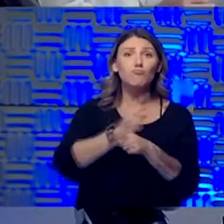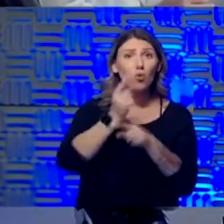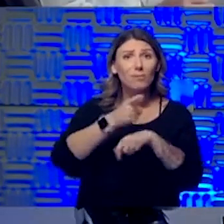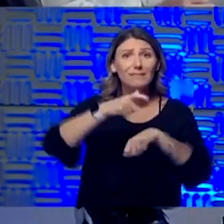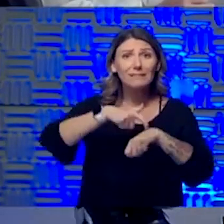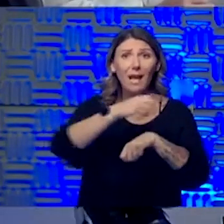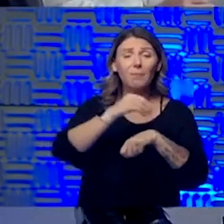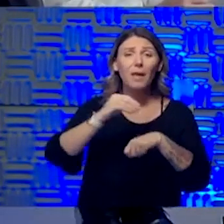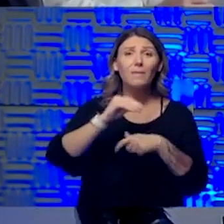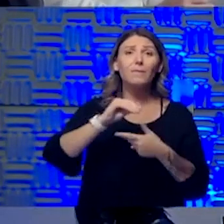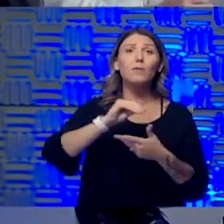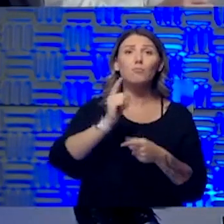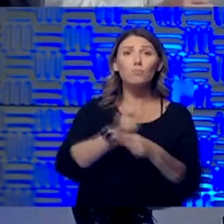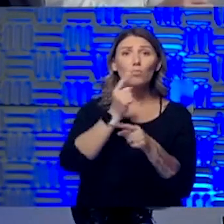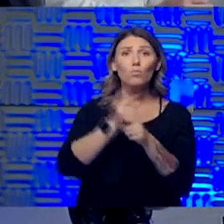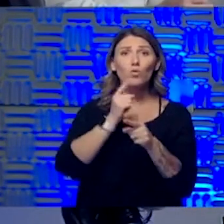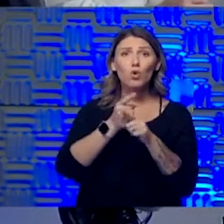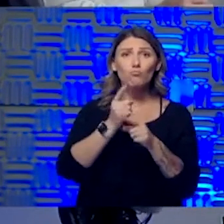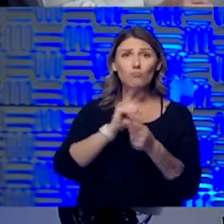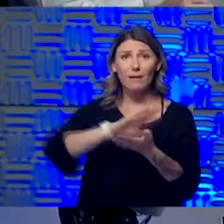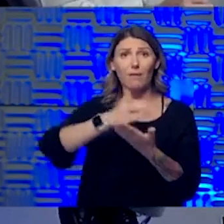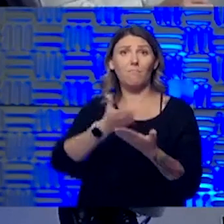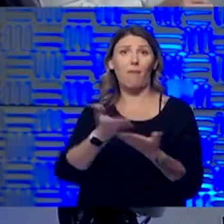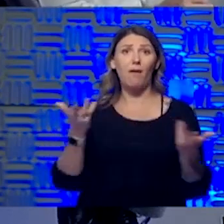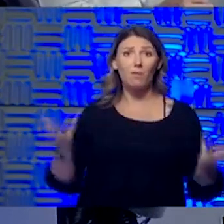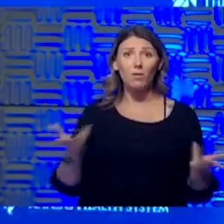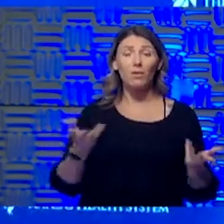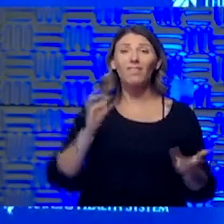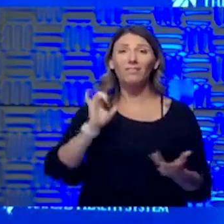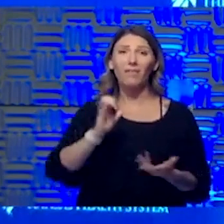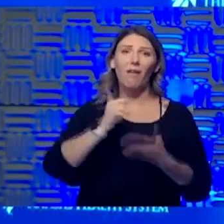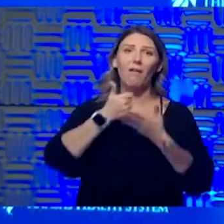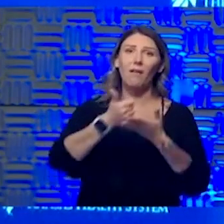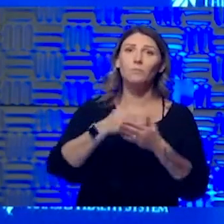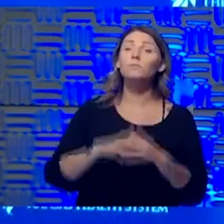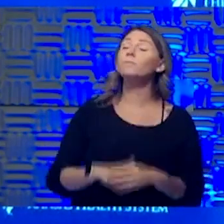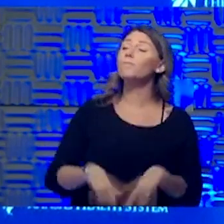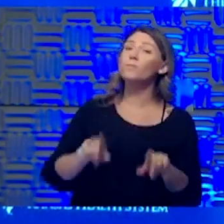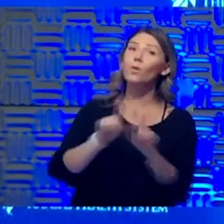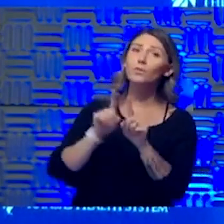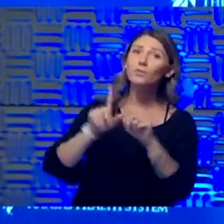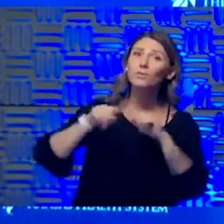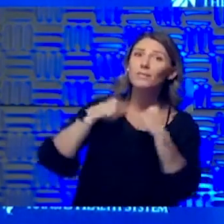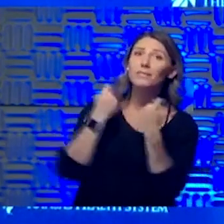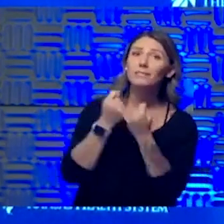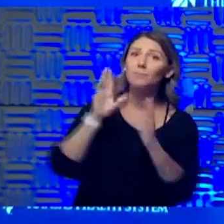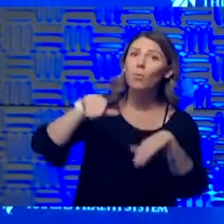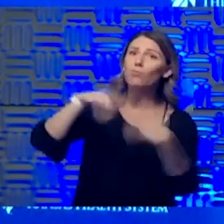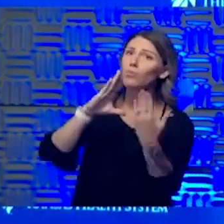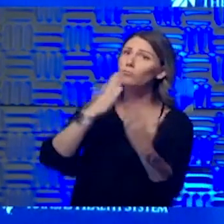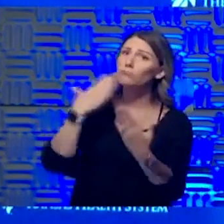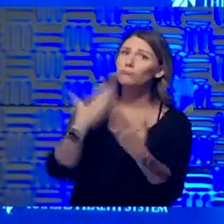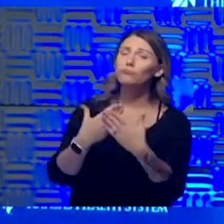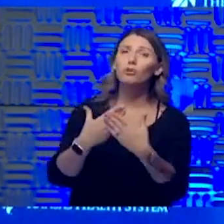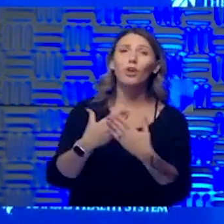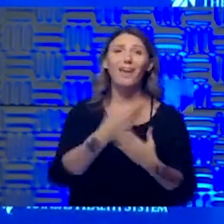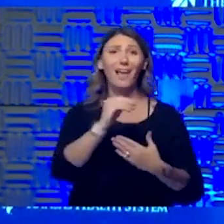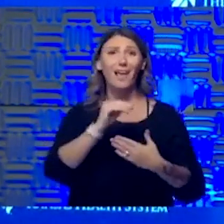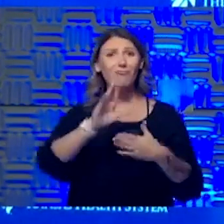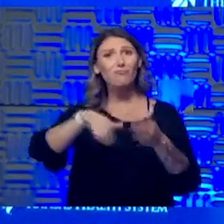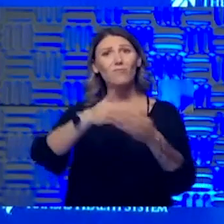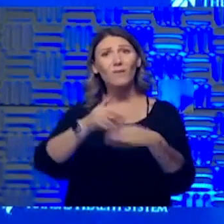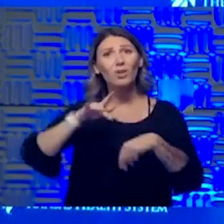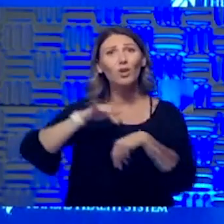well. Yeah. I think it's really that team approach. And, and again, getting here earlier, Dr. Champion, what, what can we tell our patients